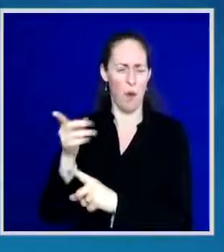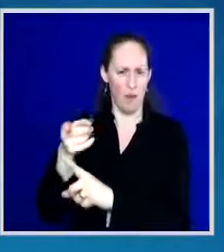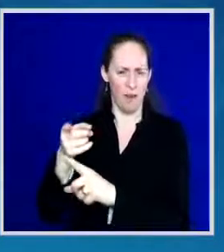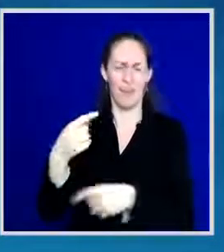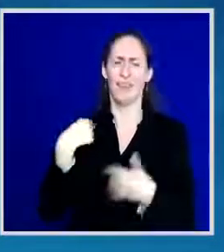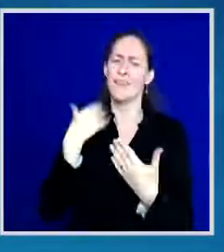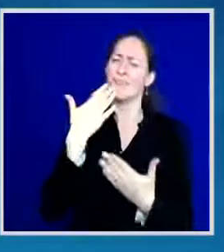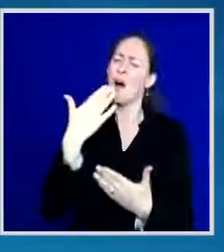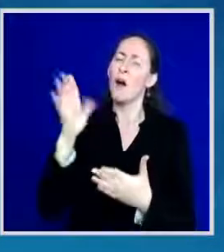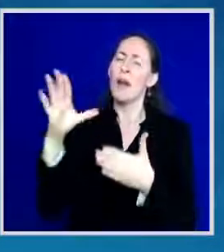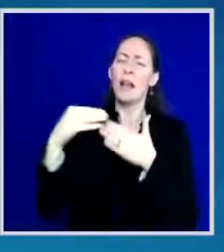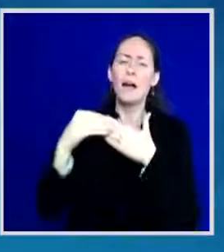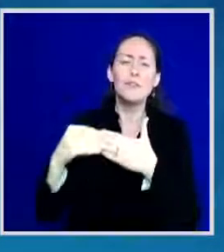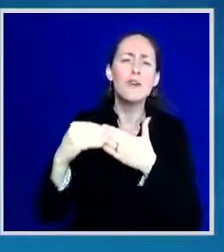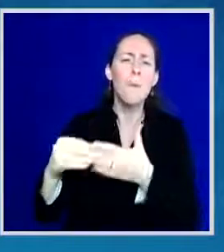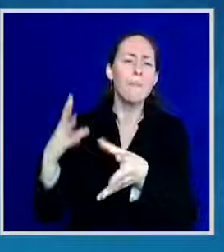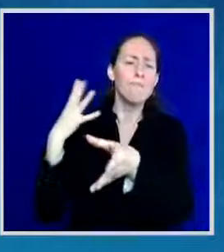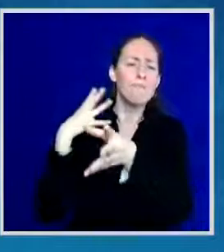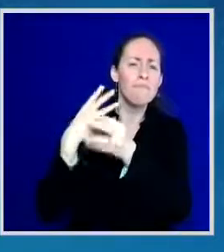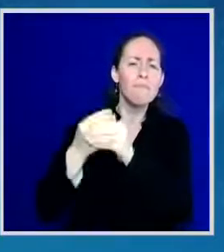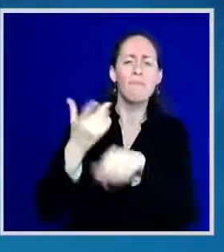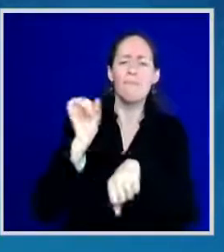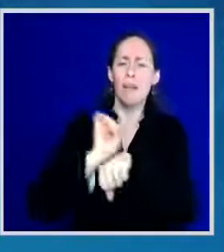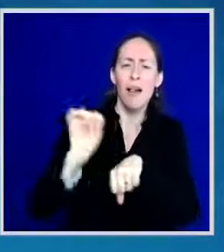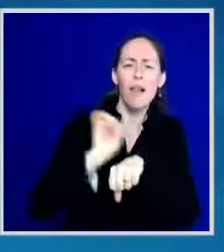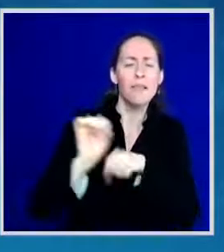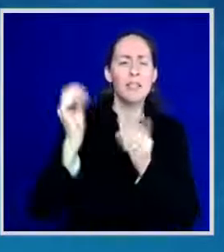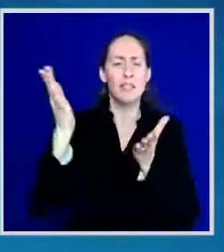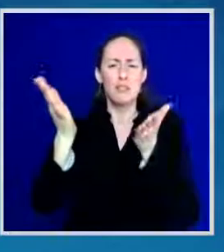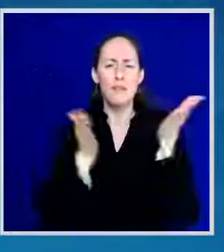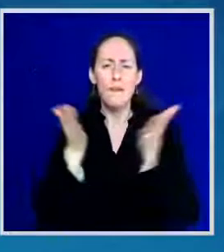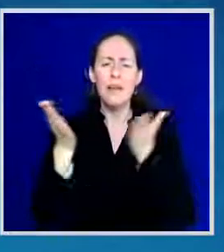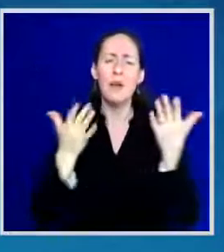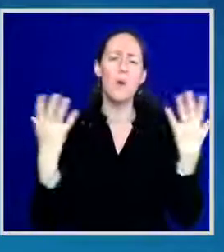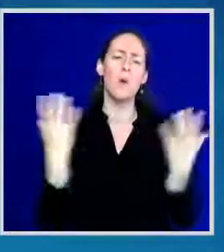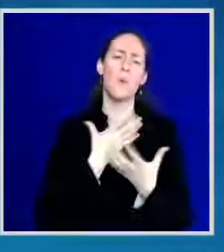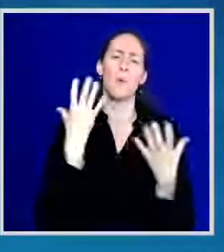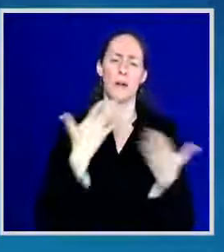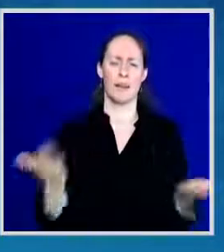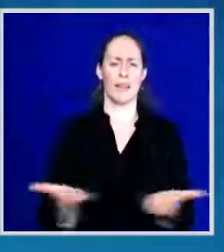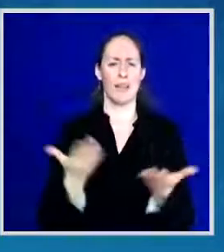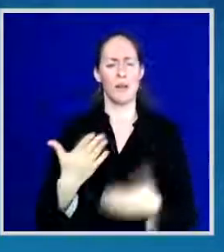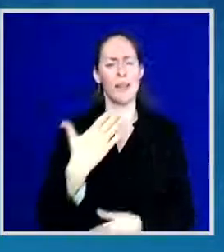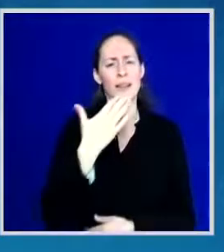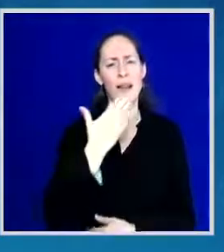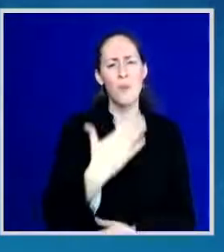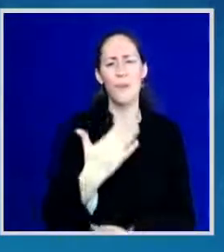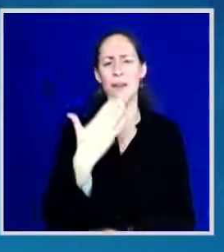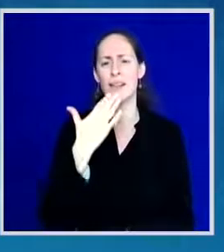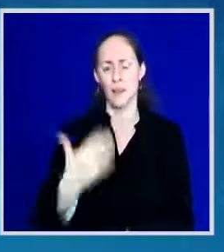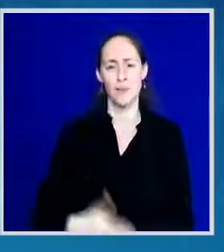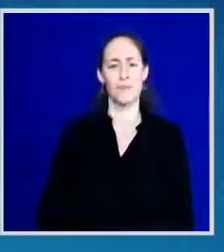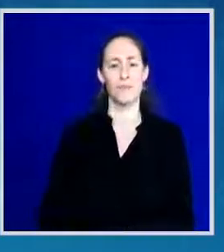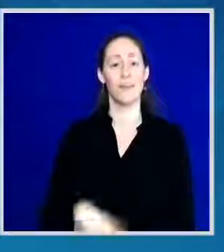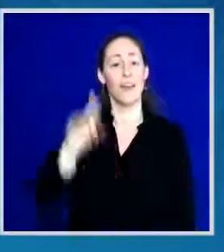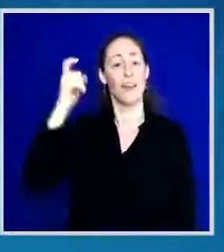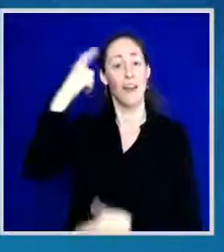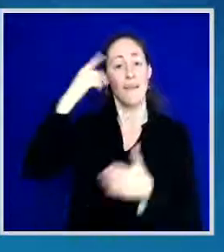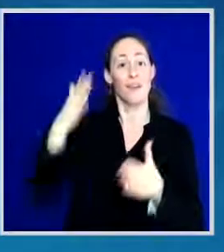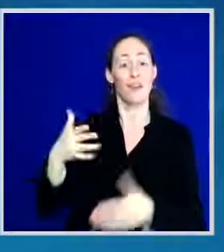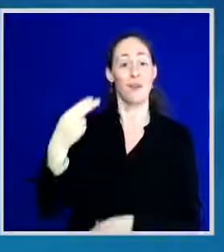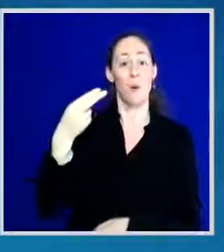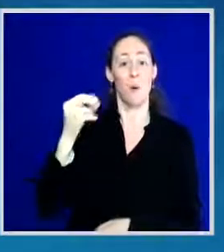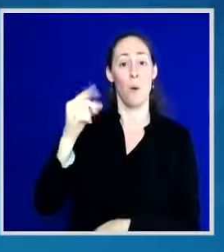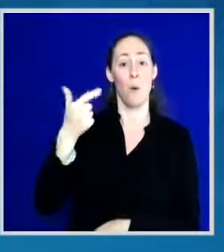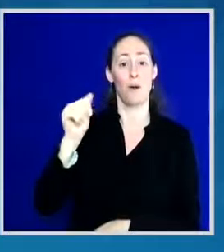providing services on the front line. I want to thank Governor Hogan and your Team Maryland group for all that